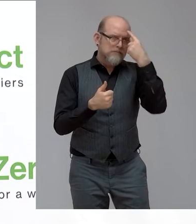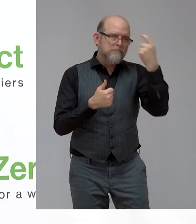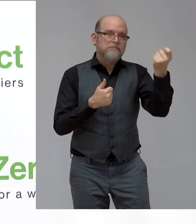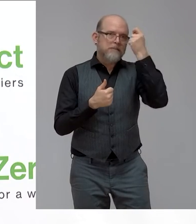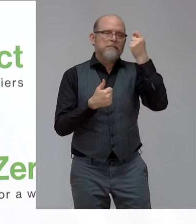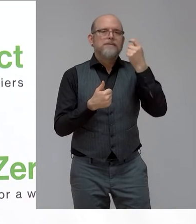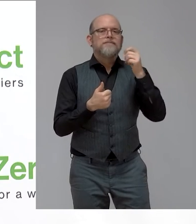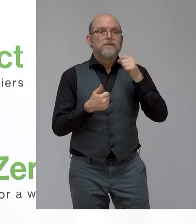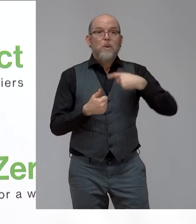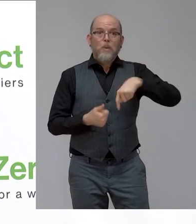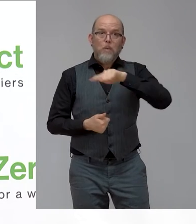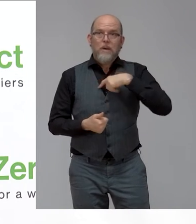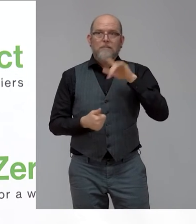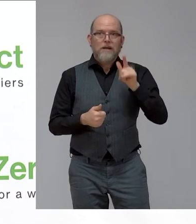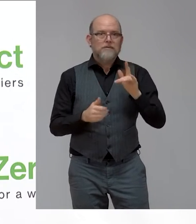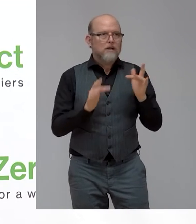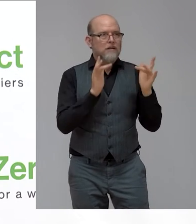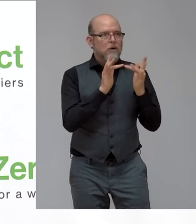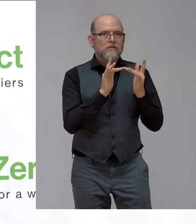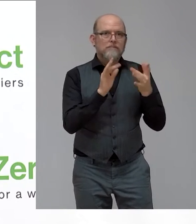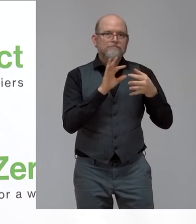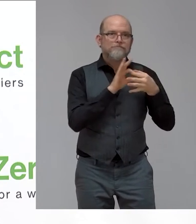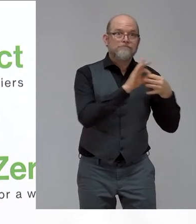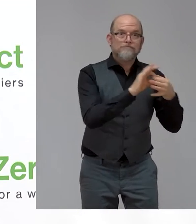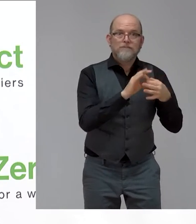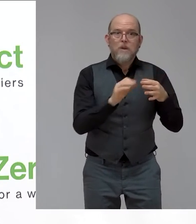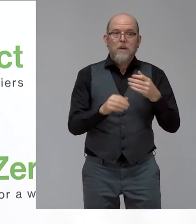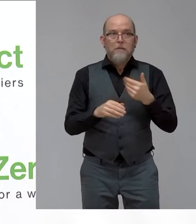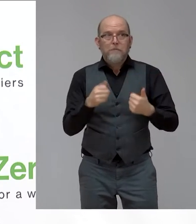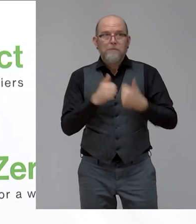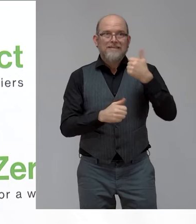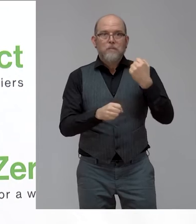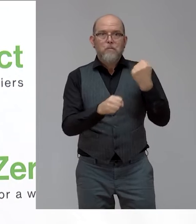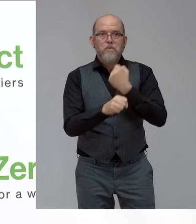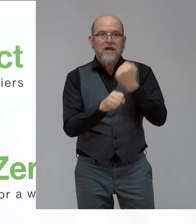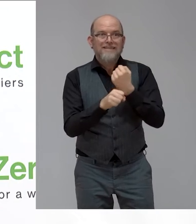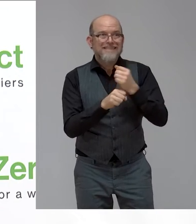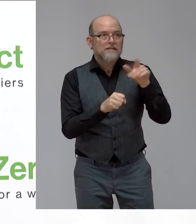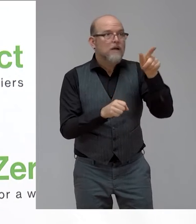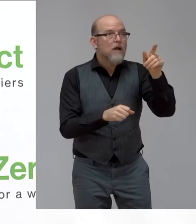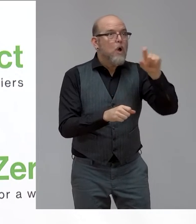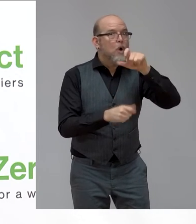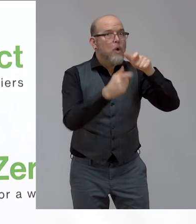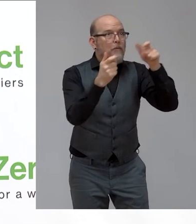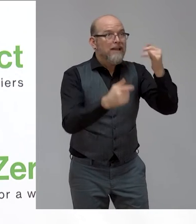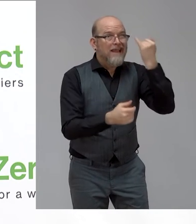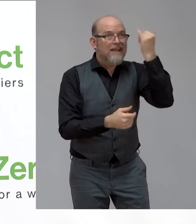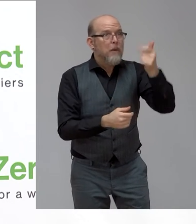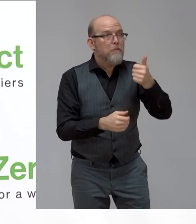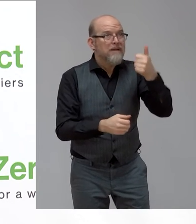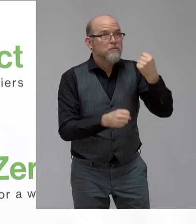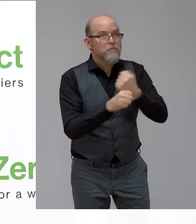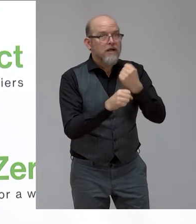between us because we share best practices. We see ideas from other companies, from other countries and connection,